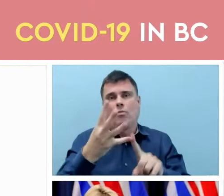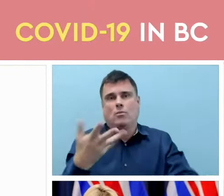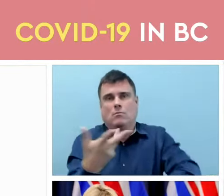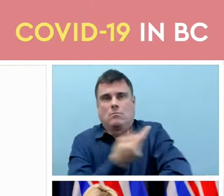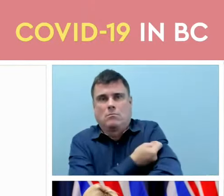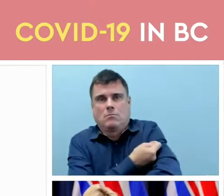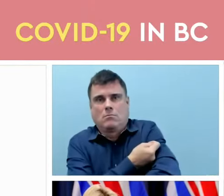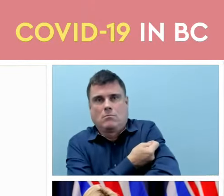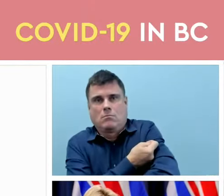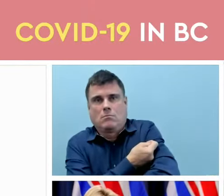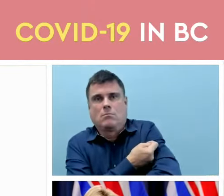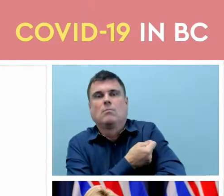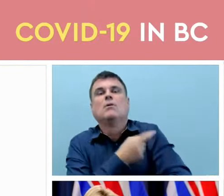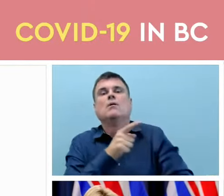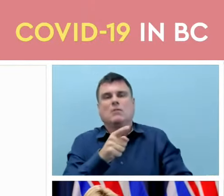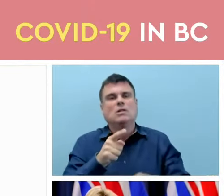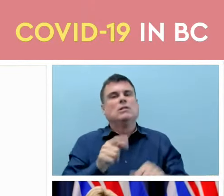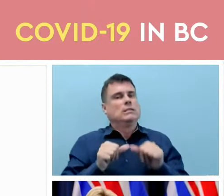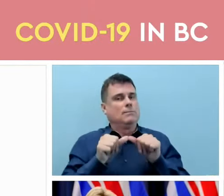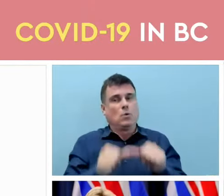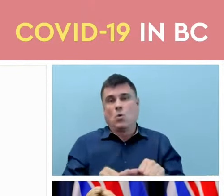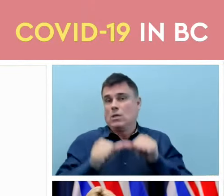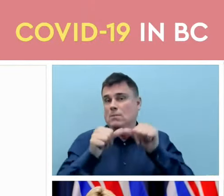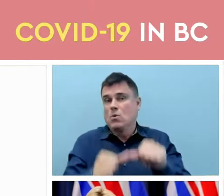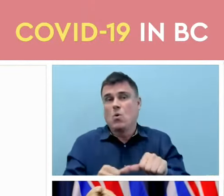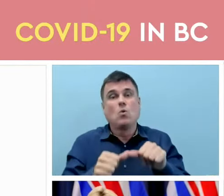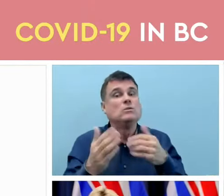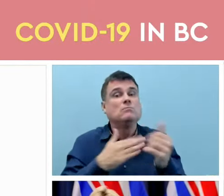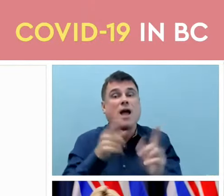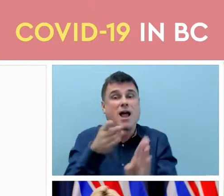even if you've had Omicron recently.